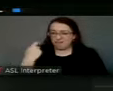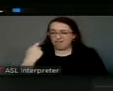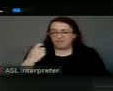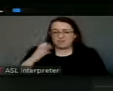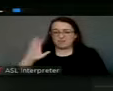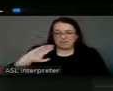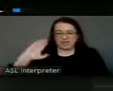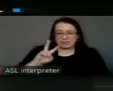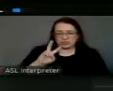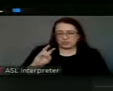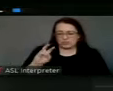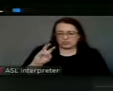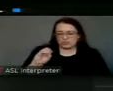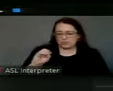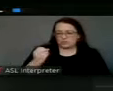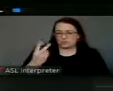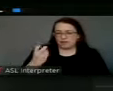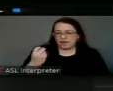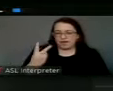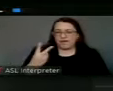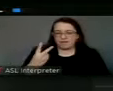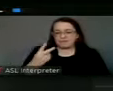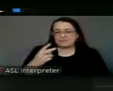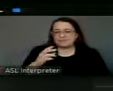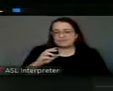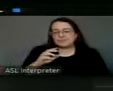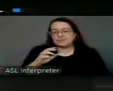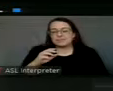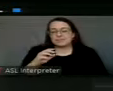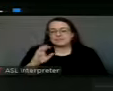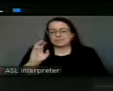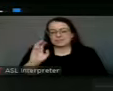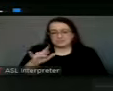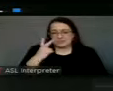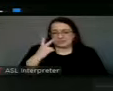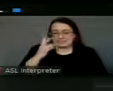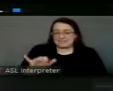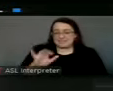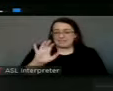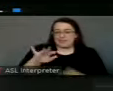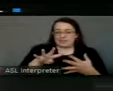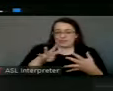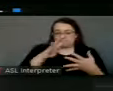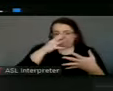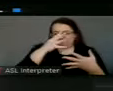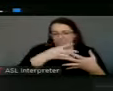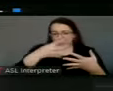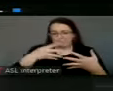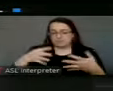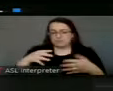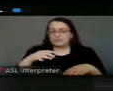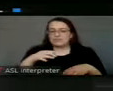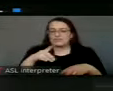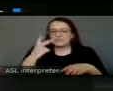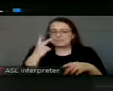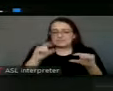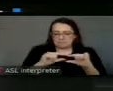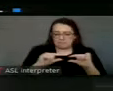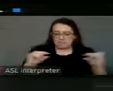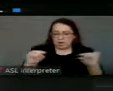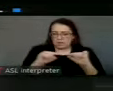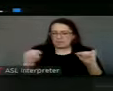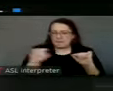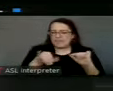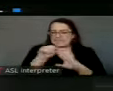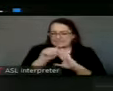12 there at nearly 1,900 parts per million chlorides. You can see this graph. The line at the bottom is our state standard, 300.